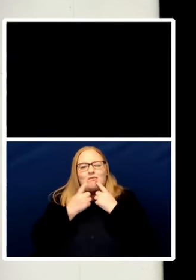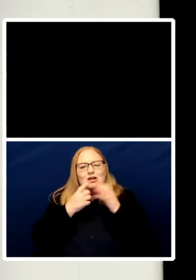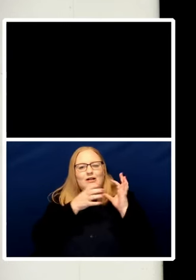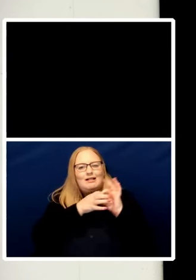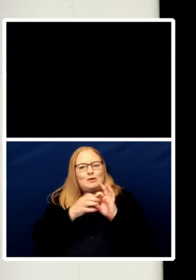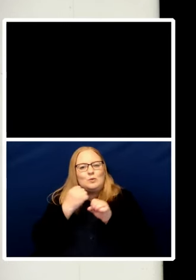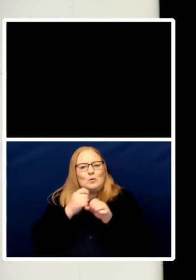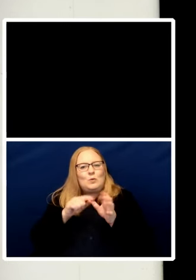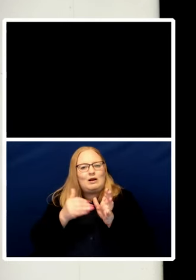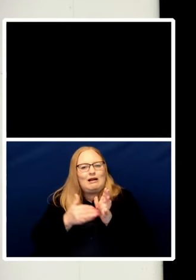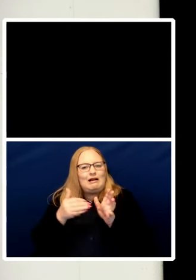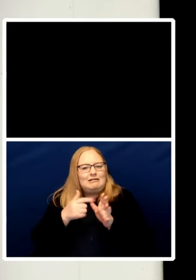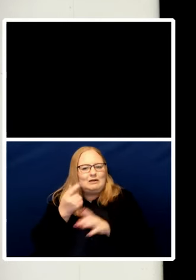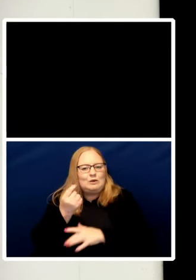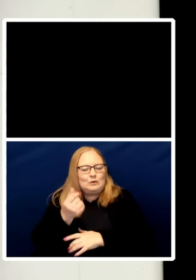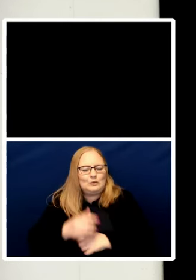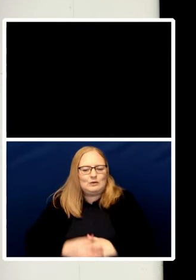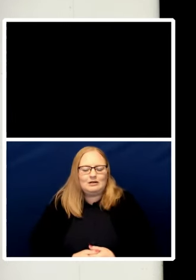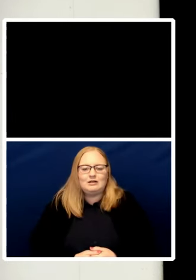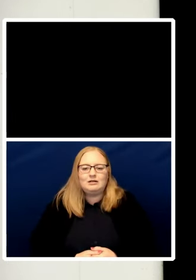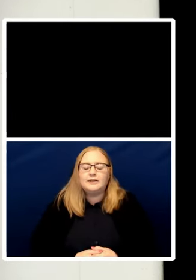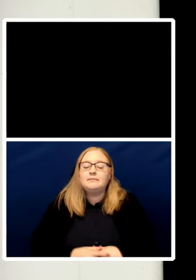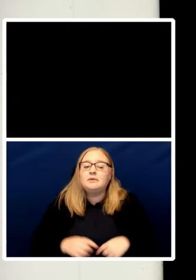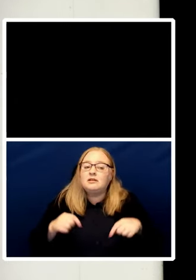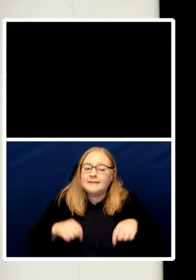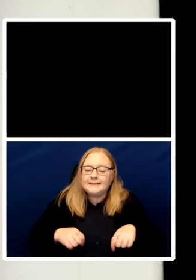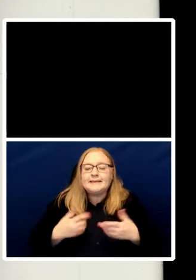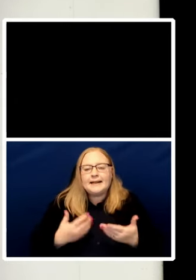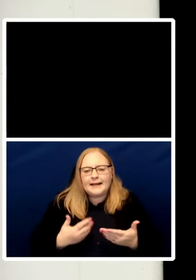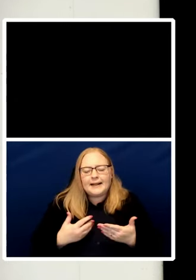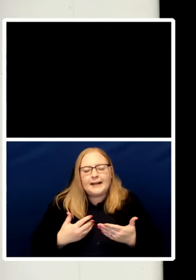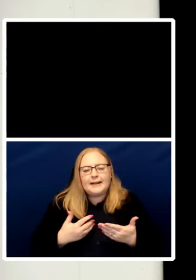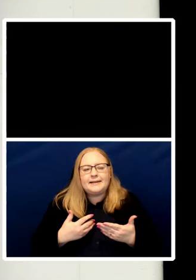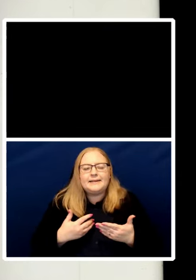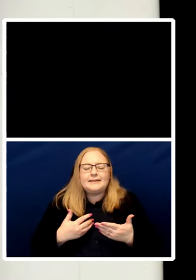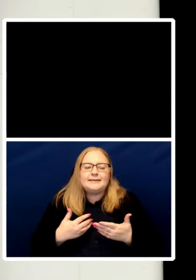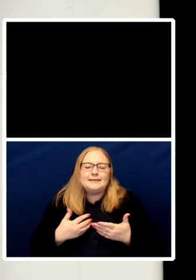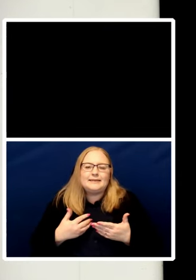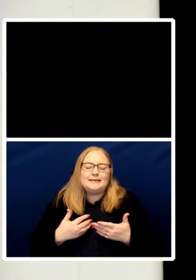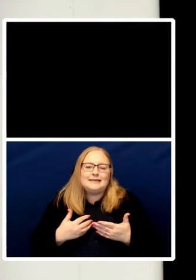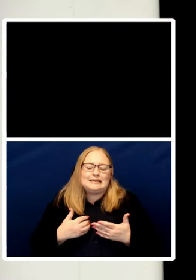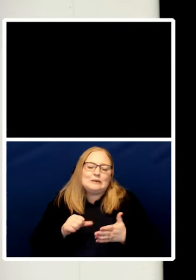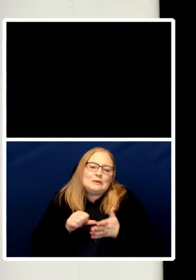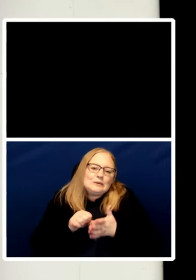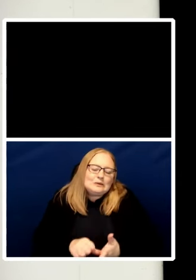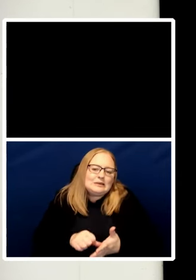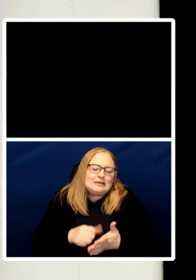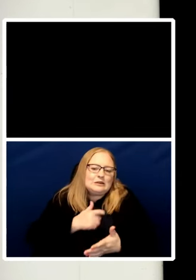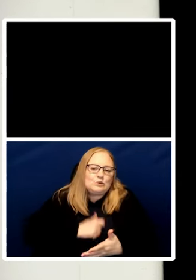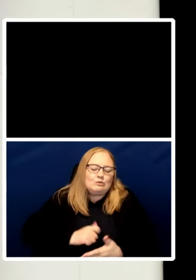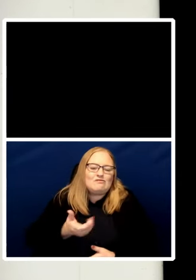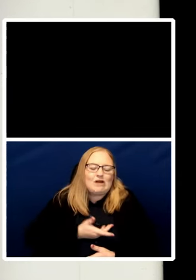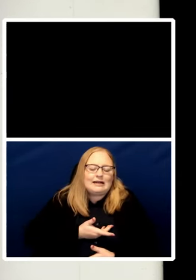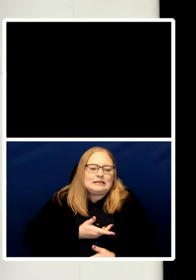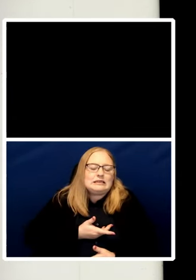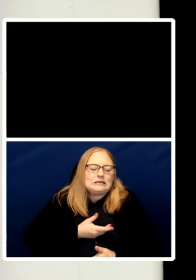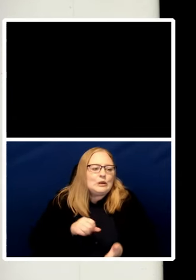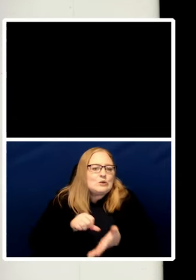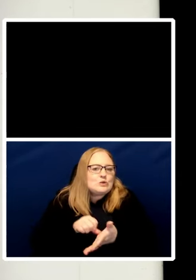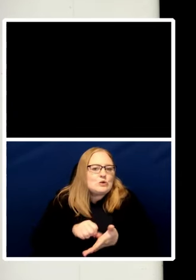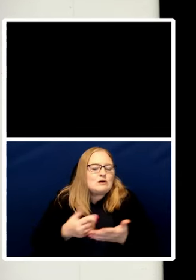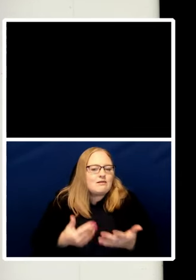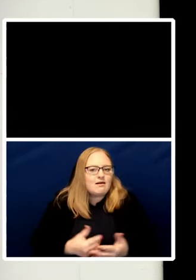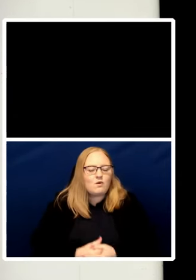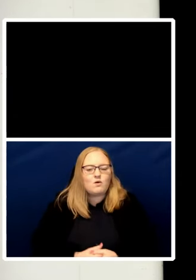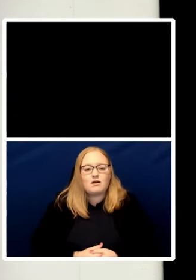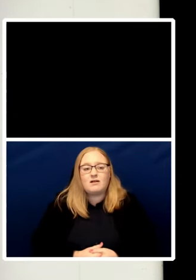difficult time for human rights I think we've always been saying that you know we're always saying Britain is becoming a police